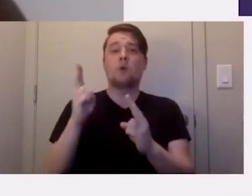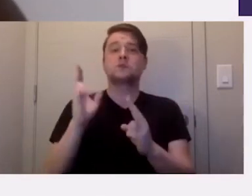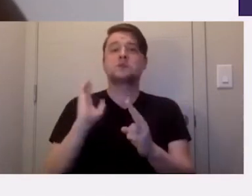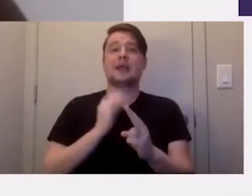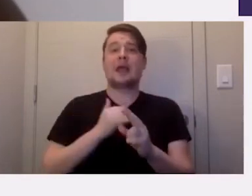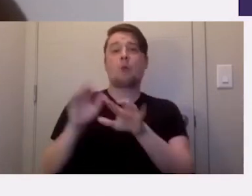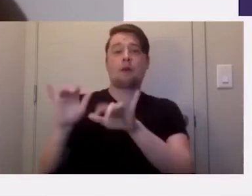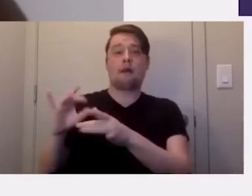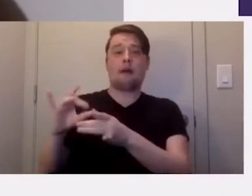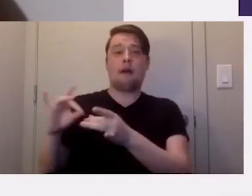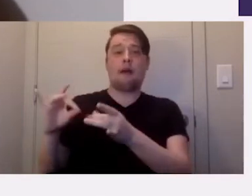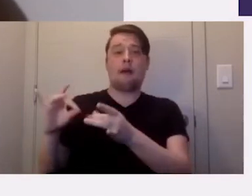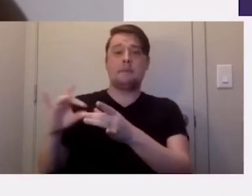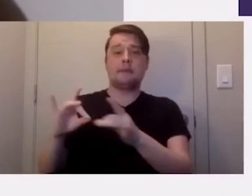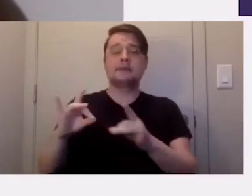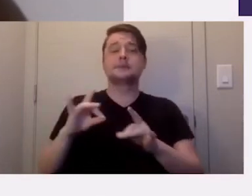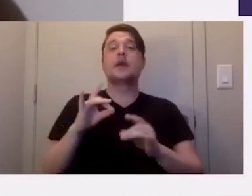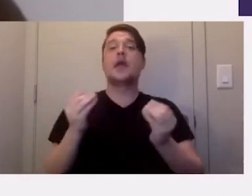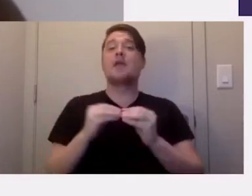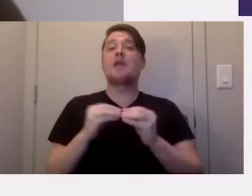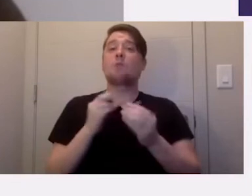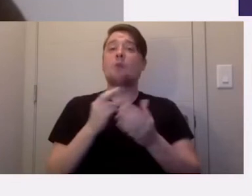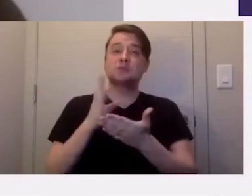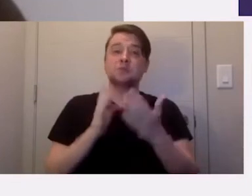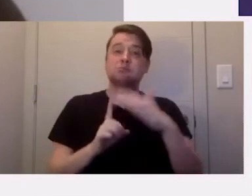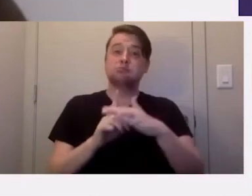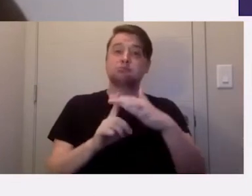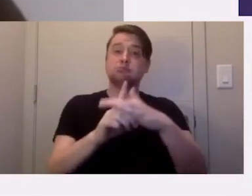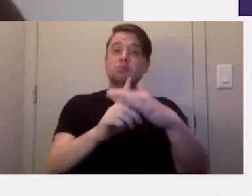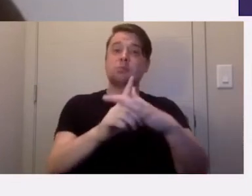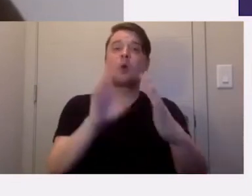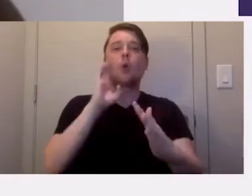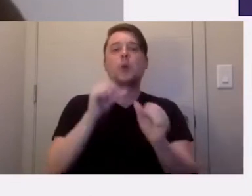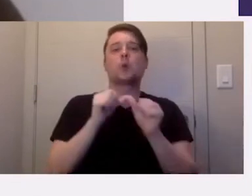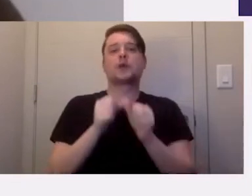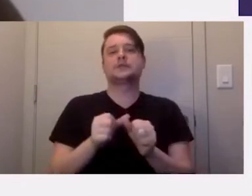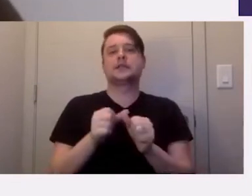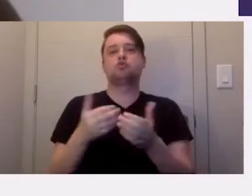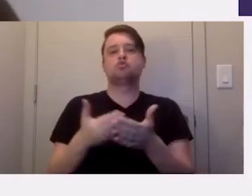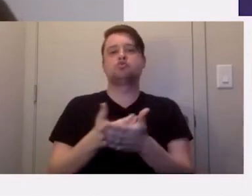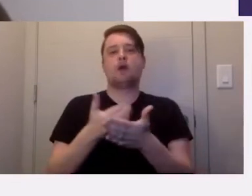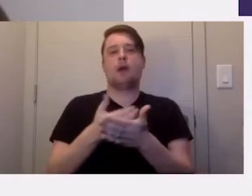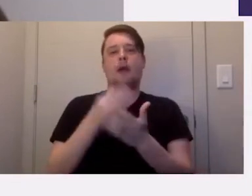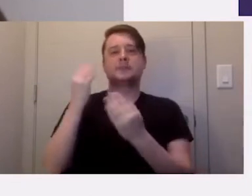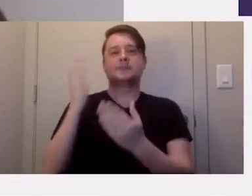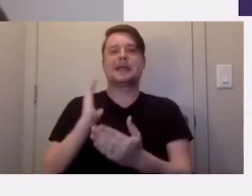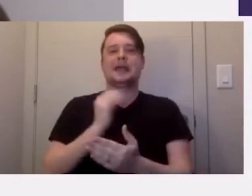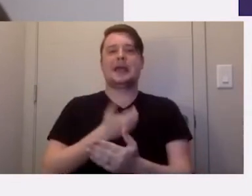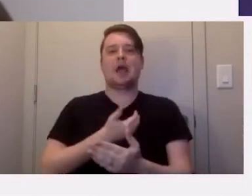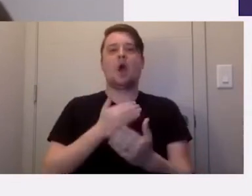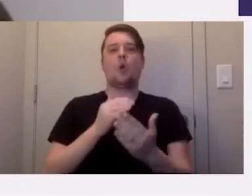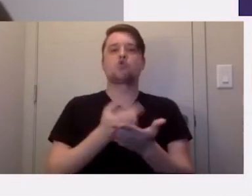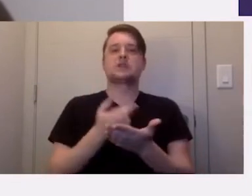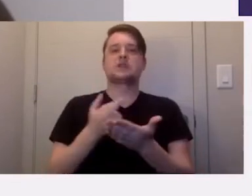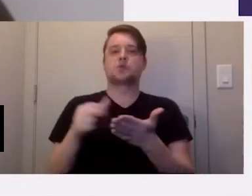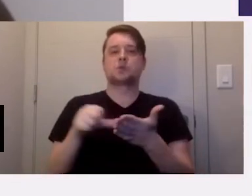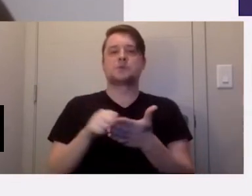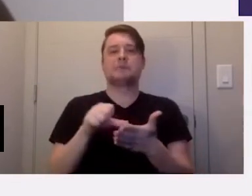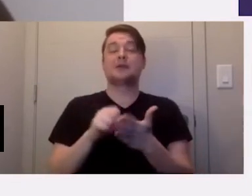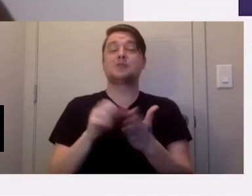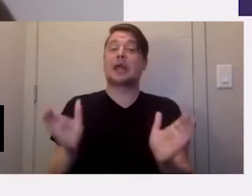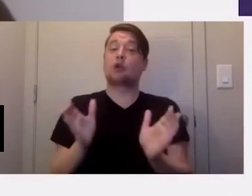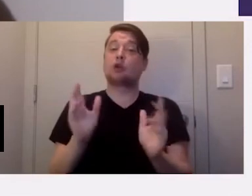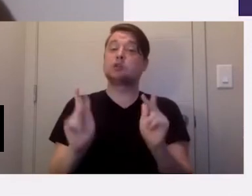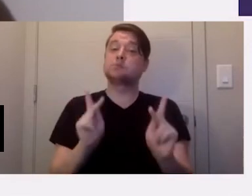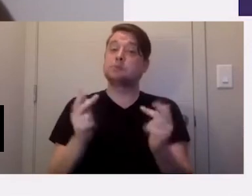comments. And as more resources become available, we will continue updating our COVID-19 resources page and would encourage folks